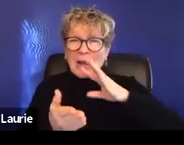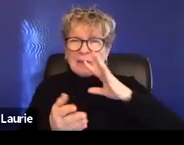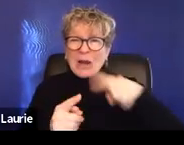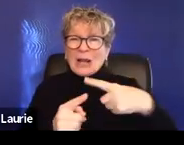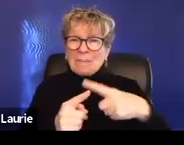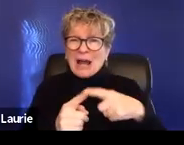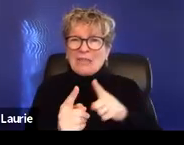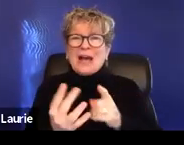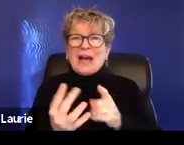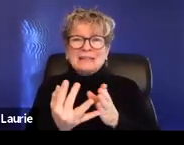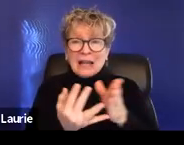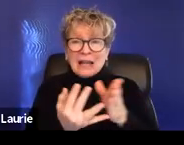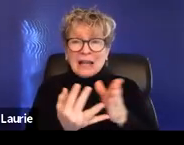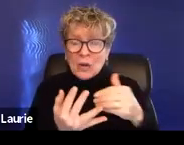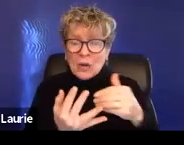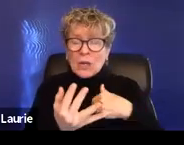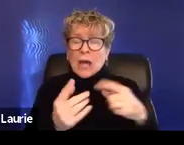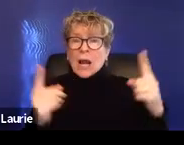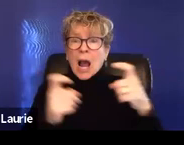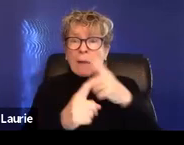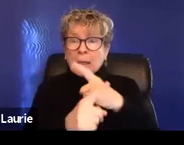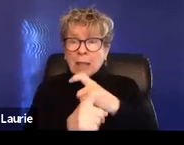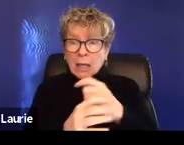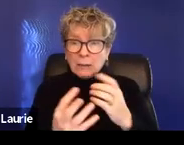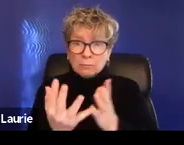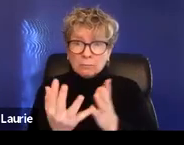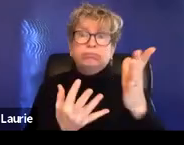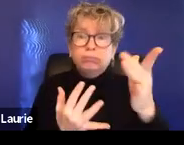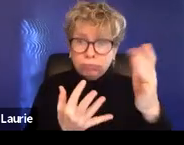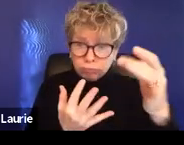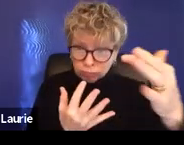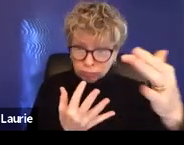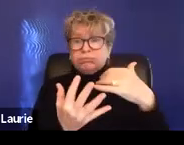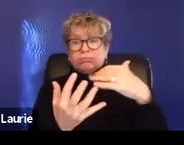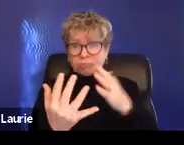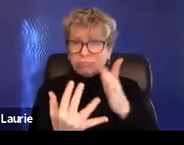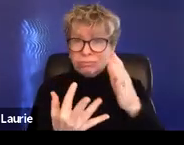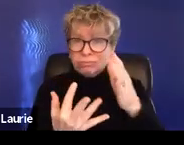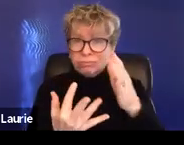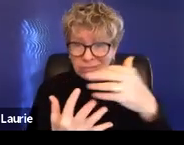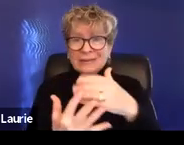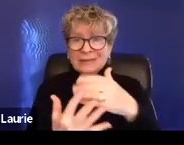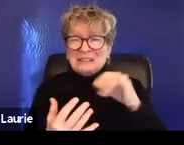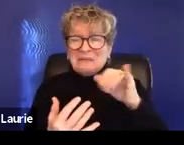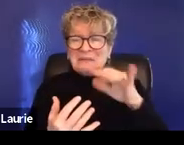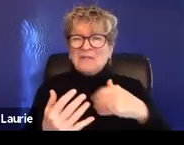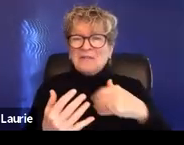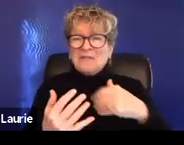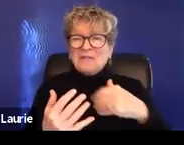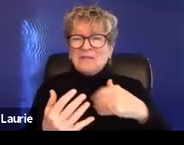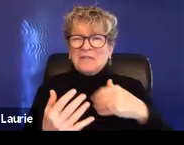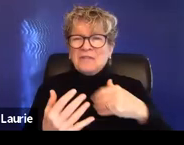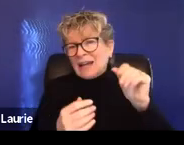and I know my coworkers are happy to talk to you more about individual, maybe cases that you have questions about or want to discuss.